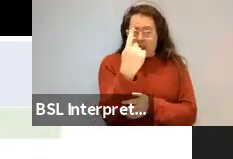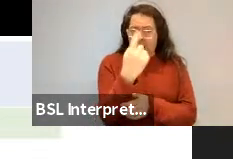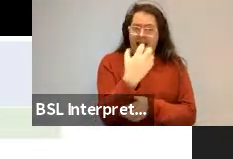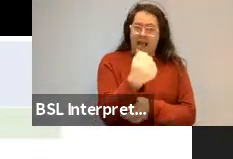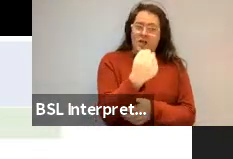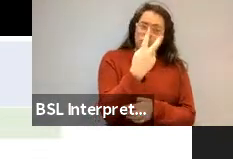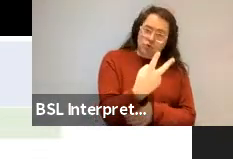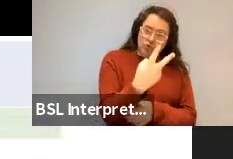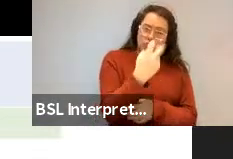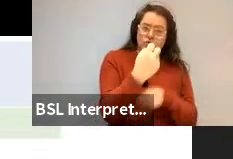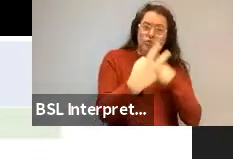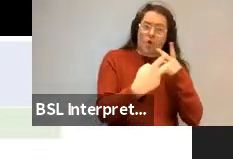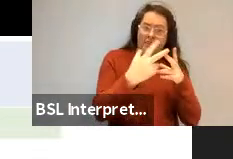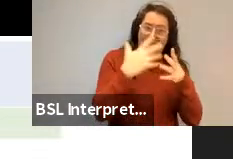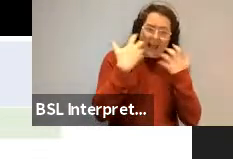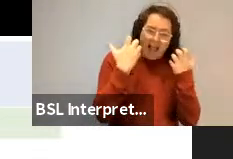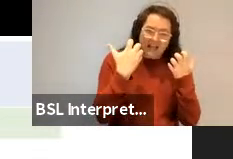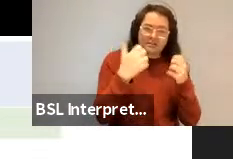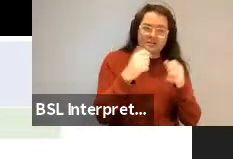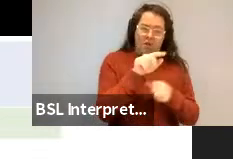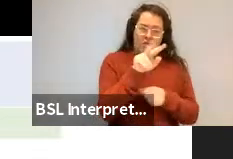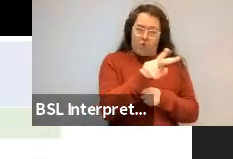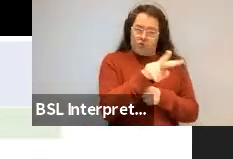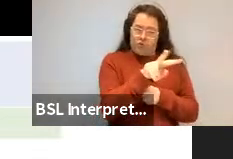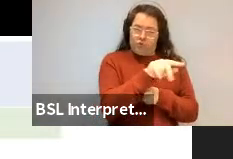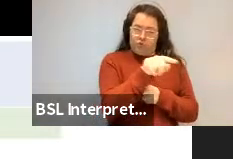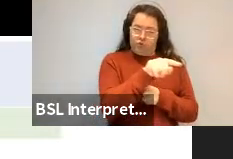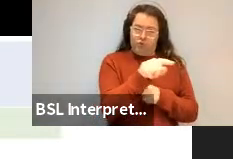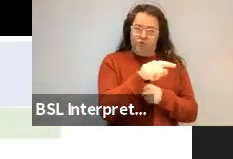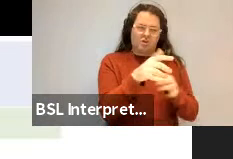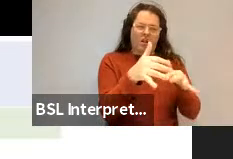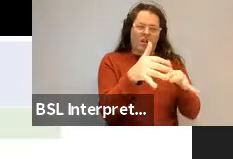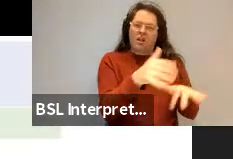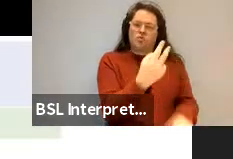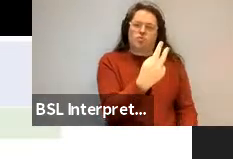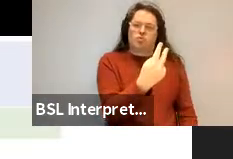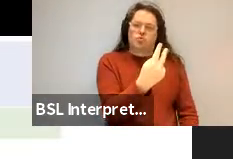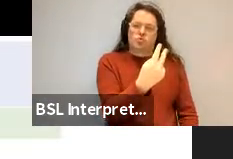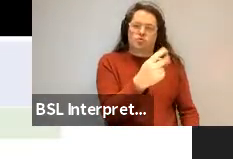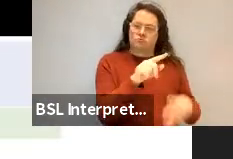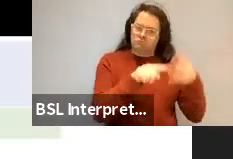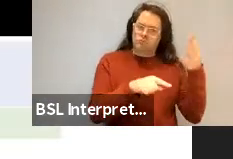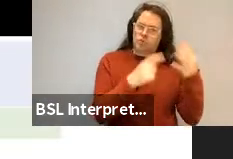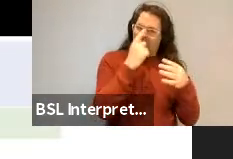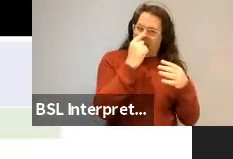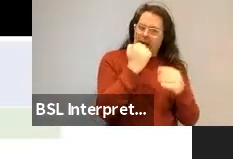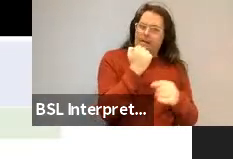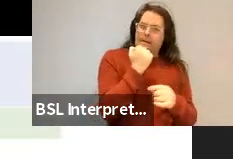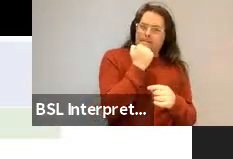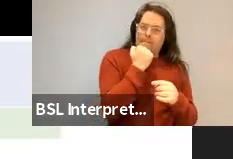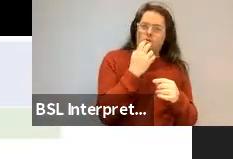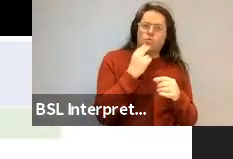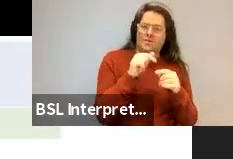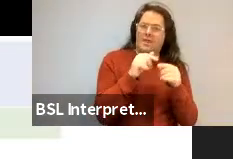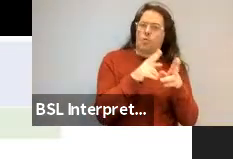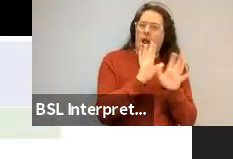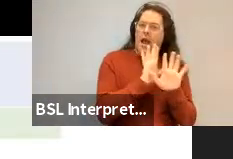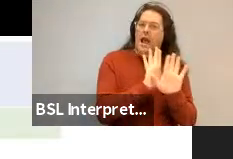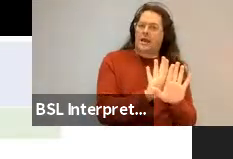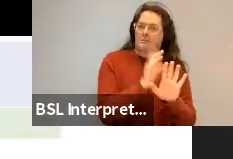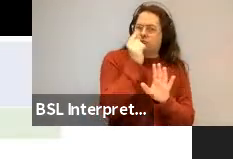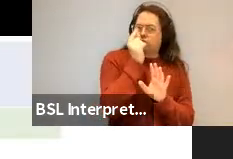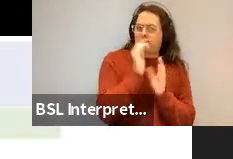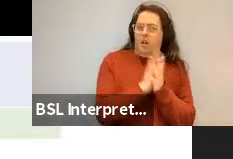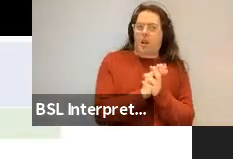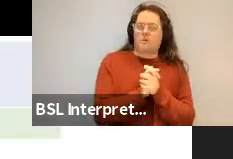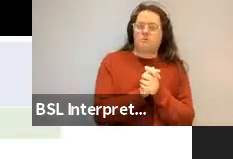cats, those two, a mere two. Clearly you can use cardinal numbers in these ways. And the only case here